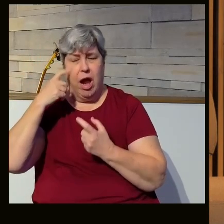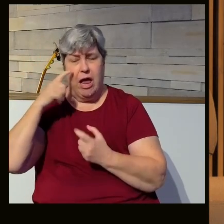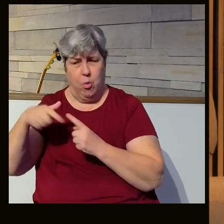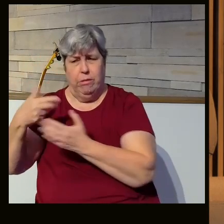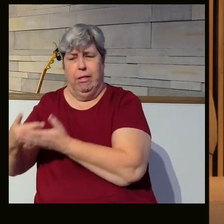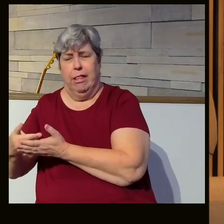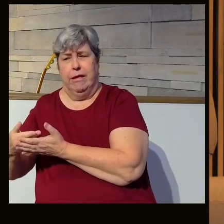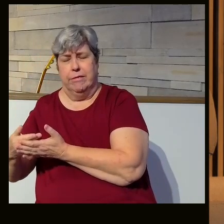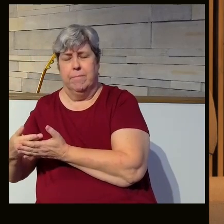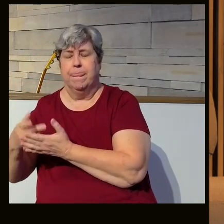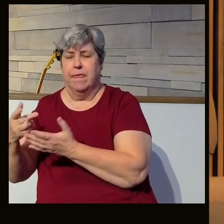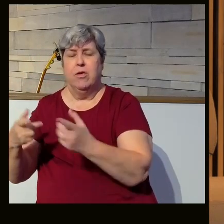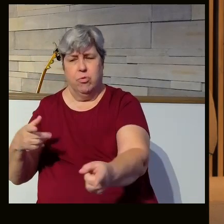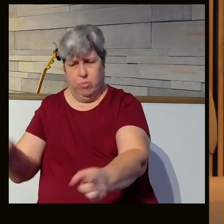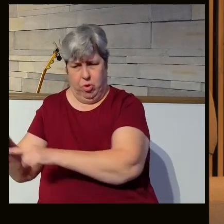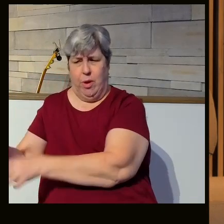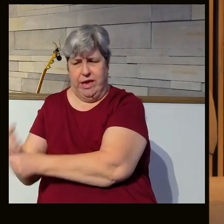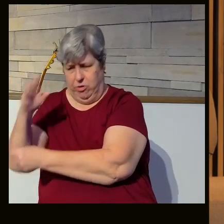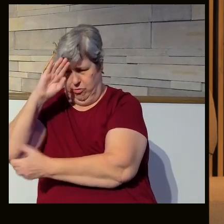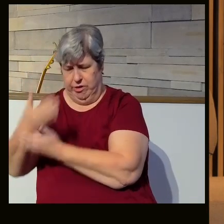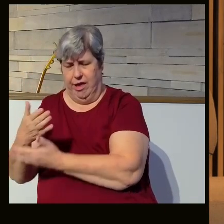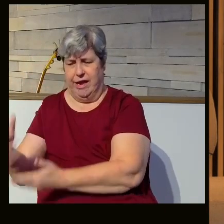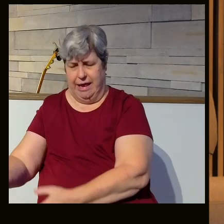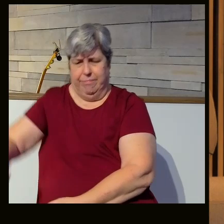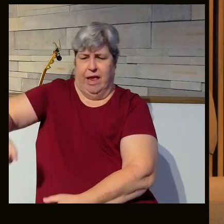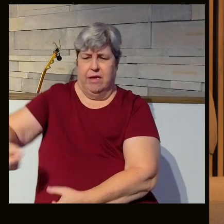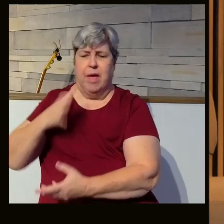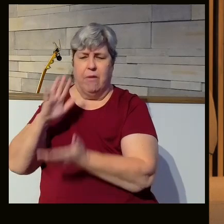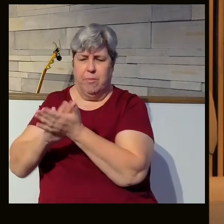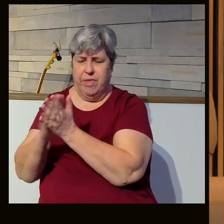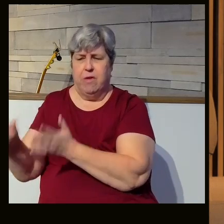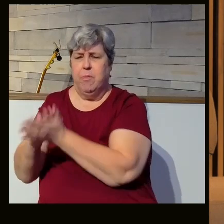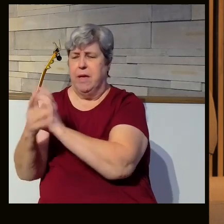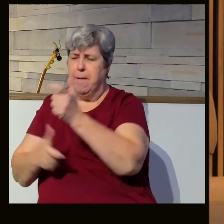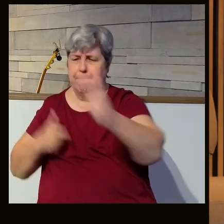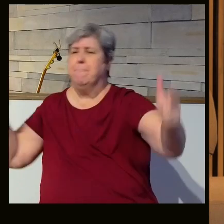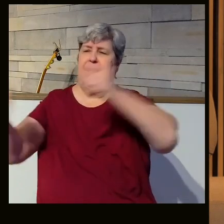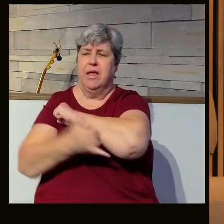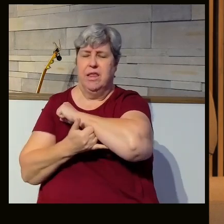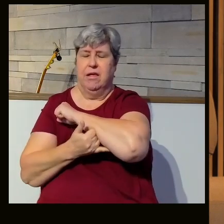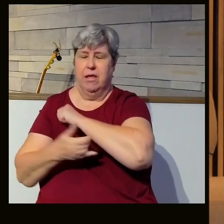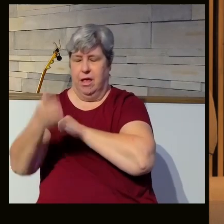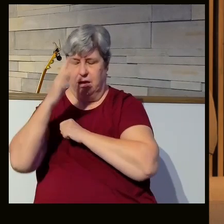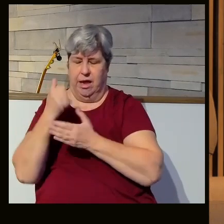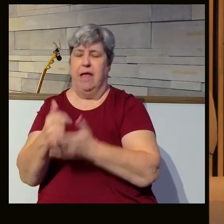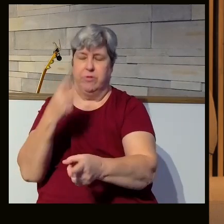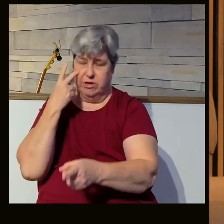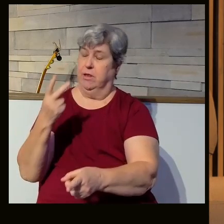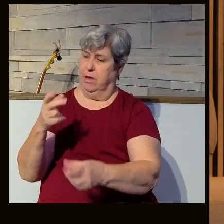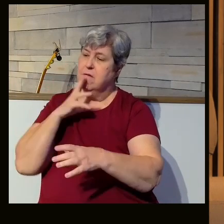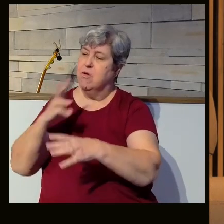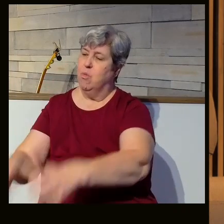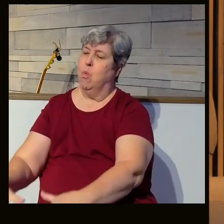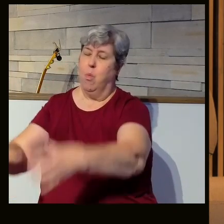lies there, lift the boy up and take him by the hand, for I will make him into a great nation. Then God opened her eyes and she saw a